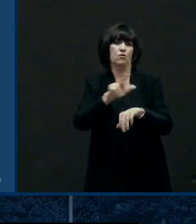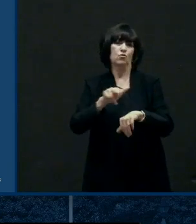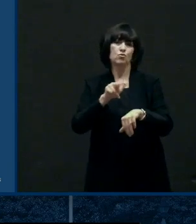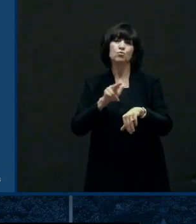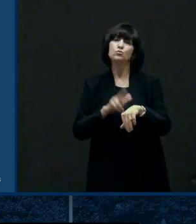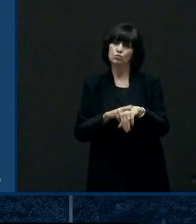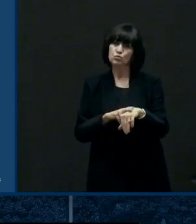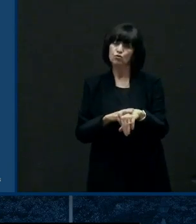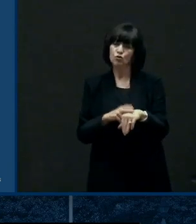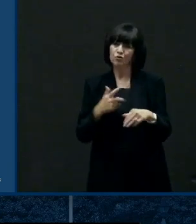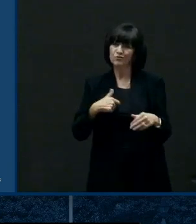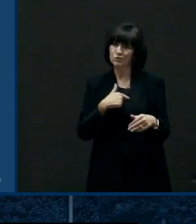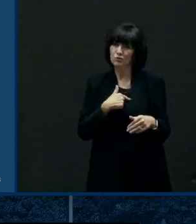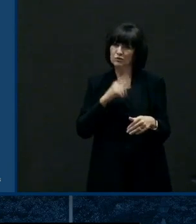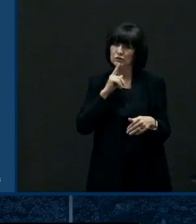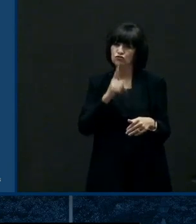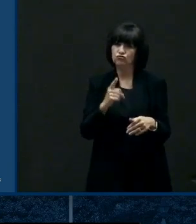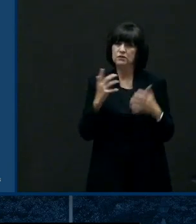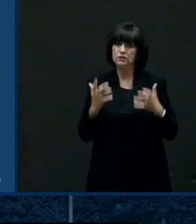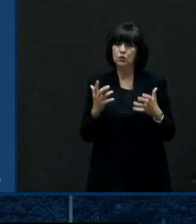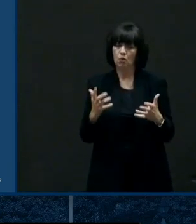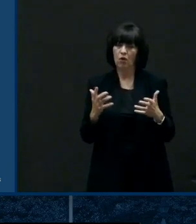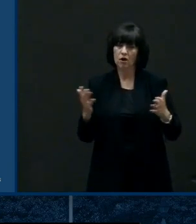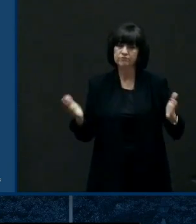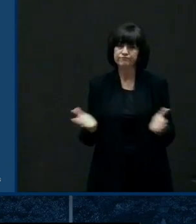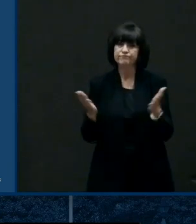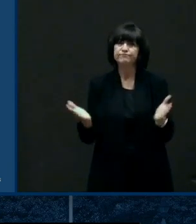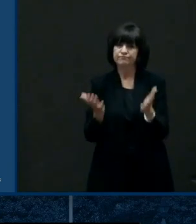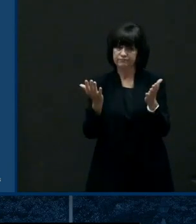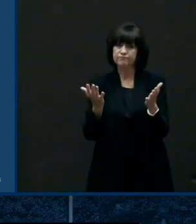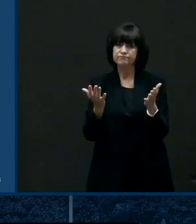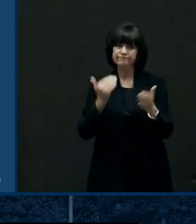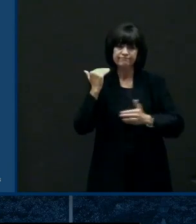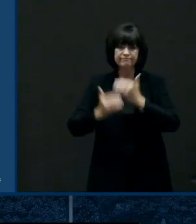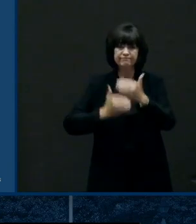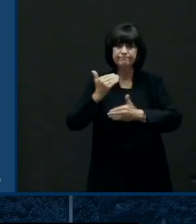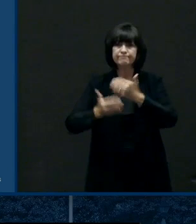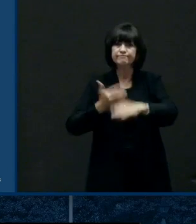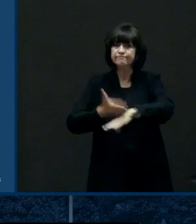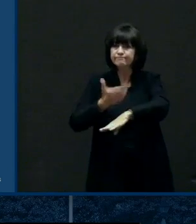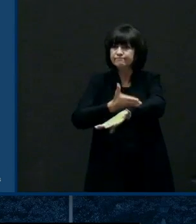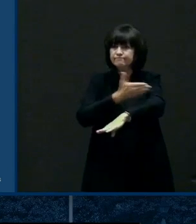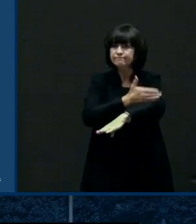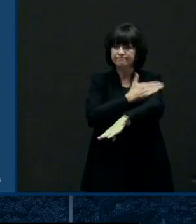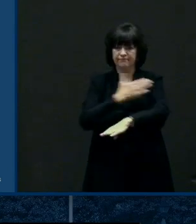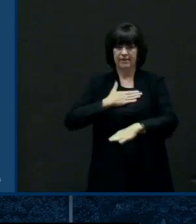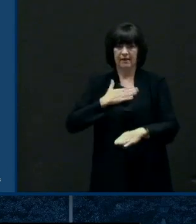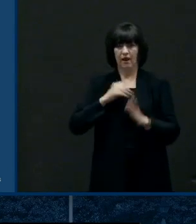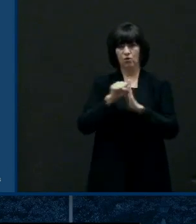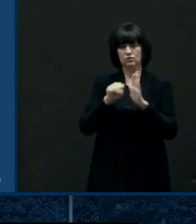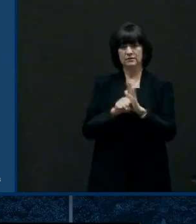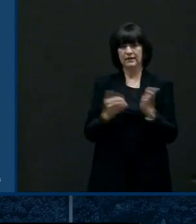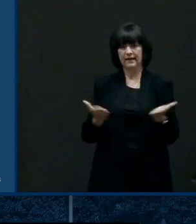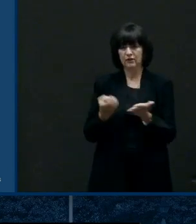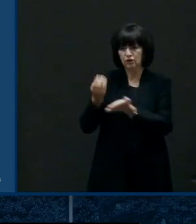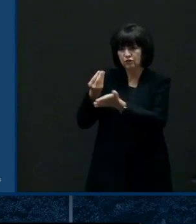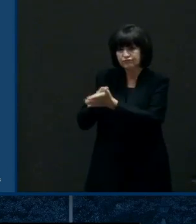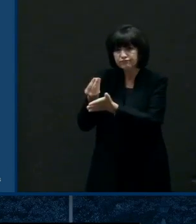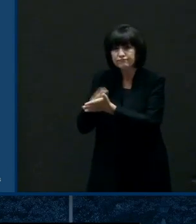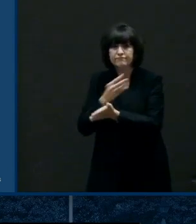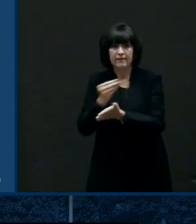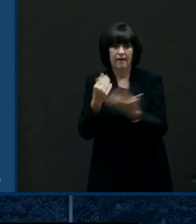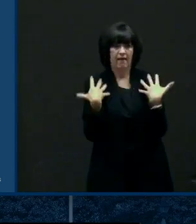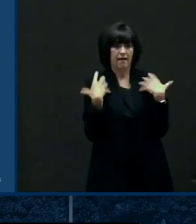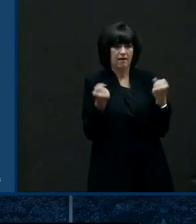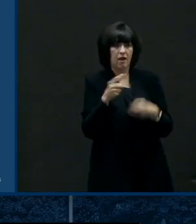that and really economically accelerate off these improving conditions in our community as i